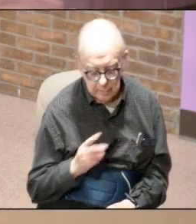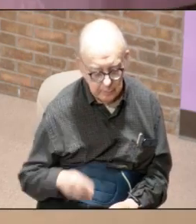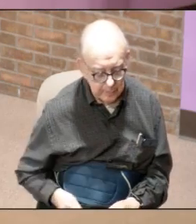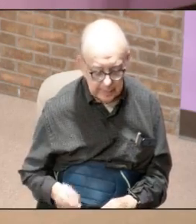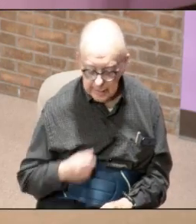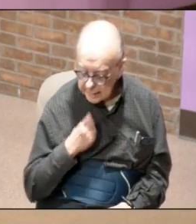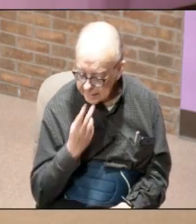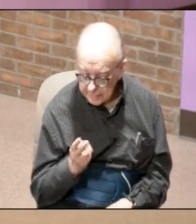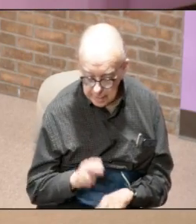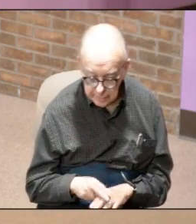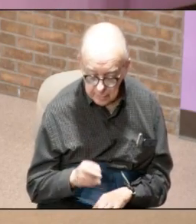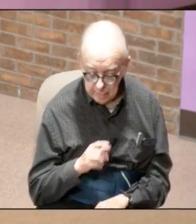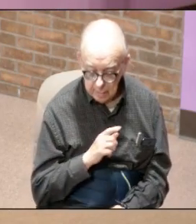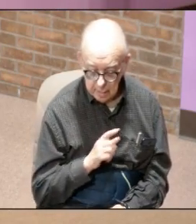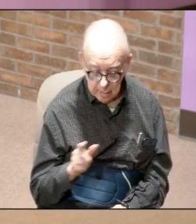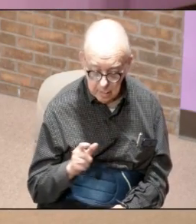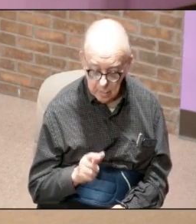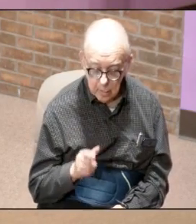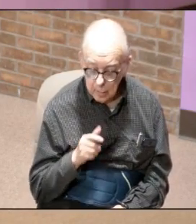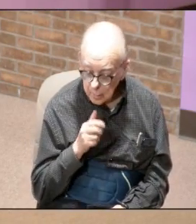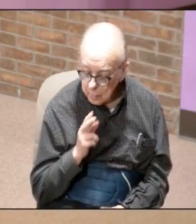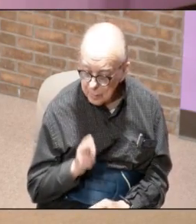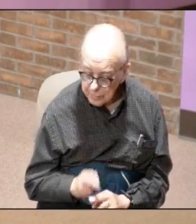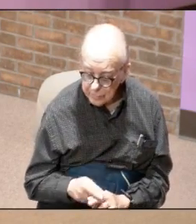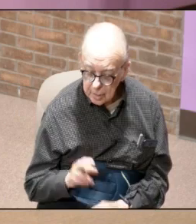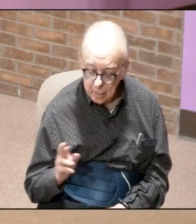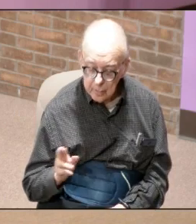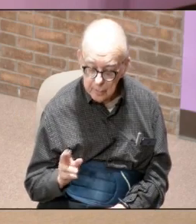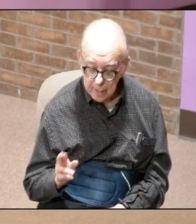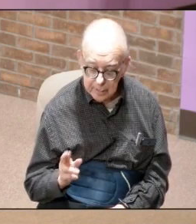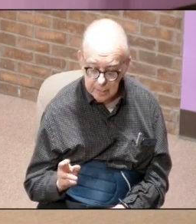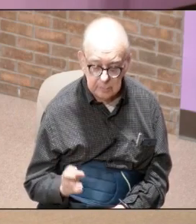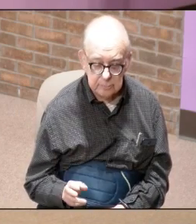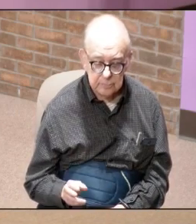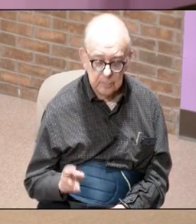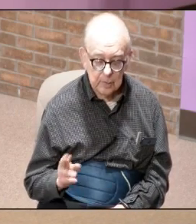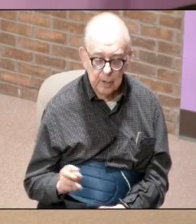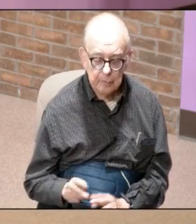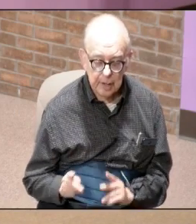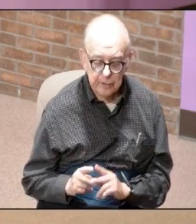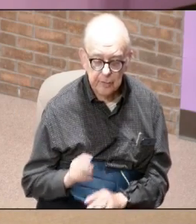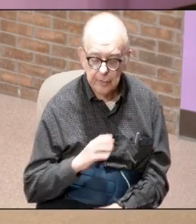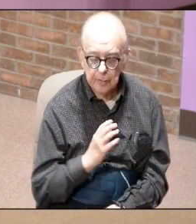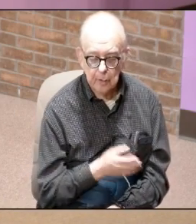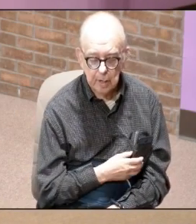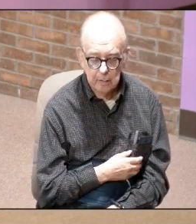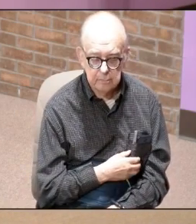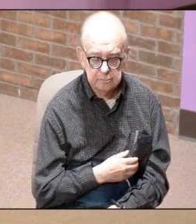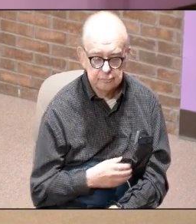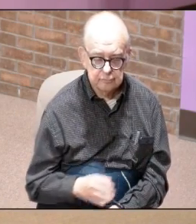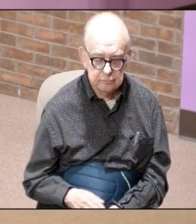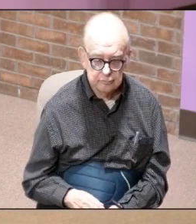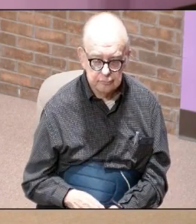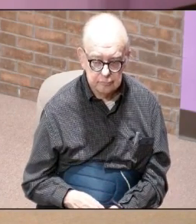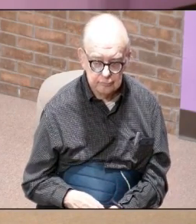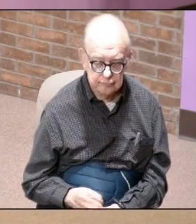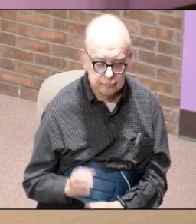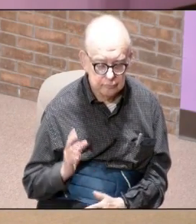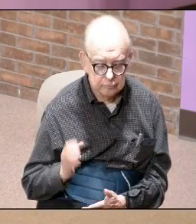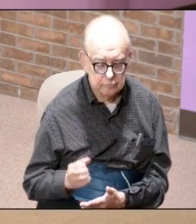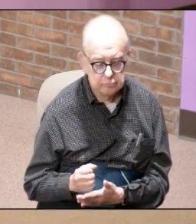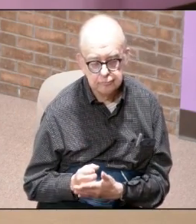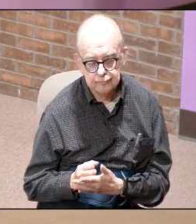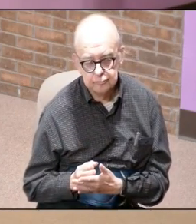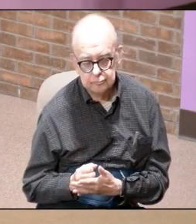sit on his left they wanted to know who could sit on his right because this was the one of authority and he said this he said he held